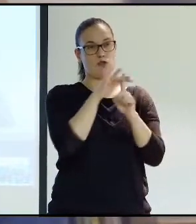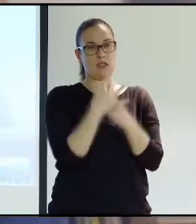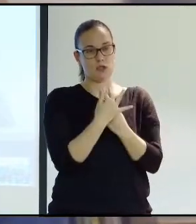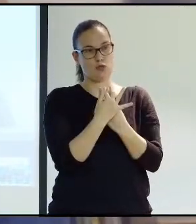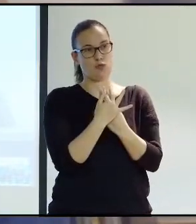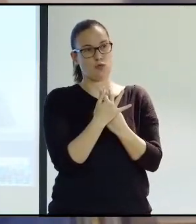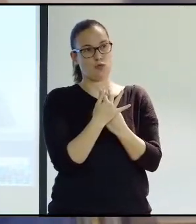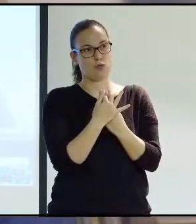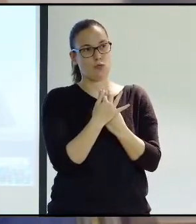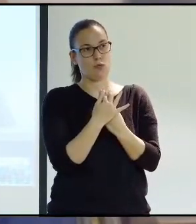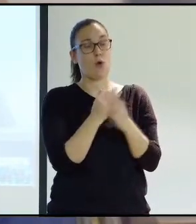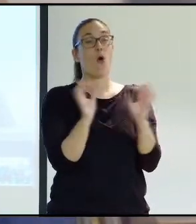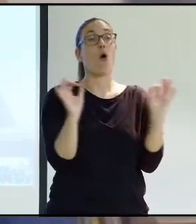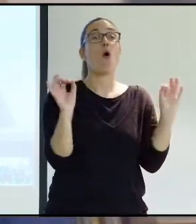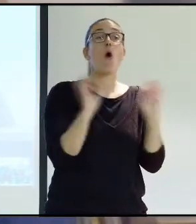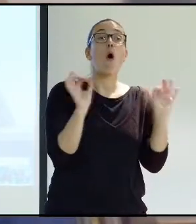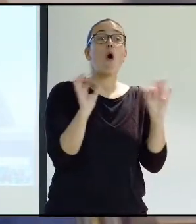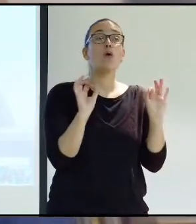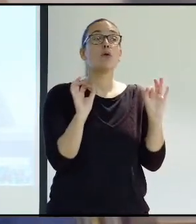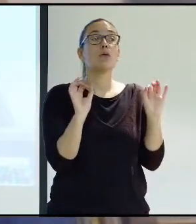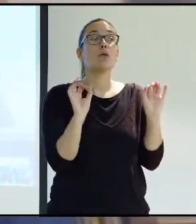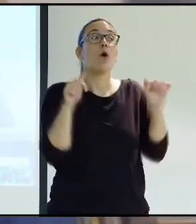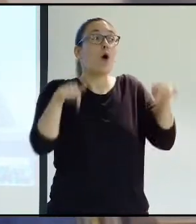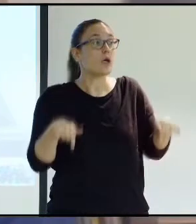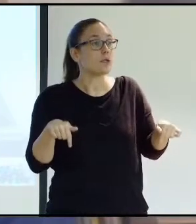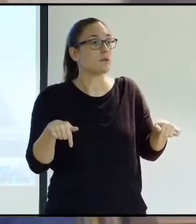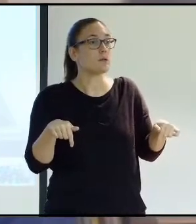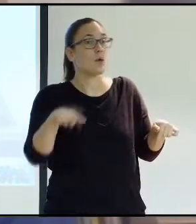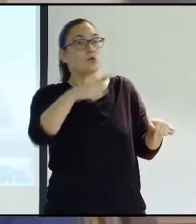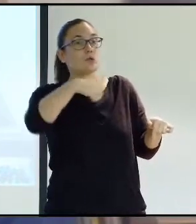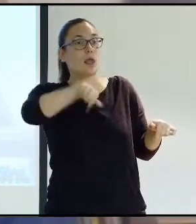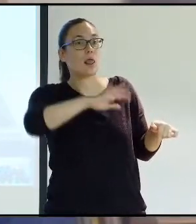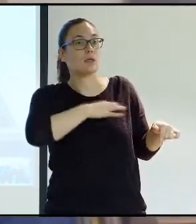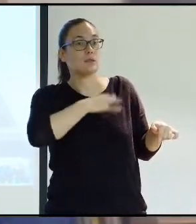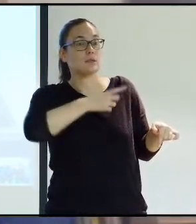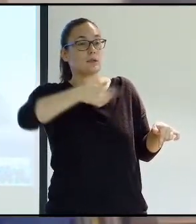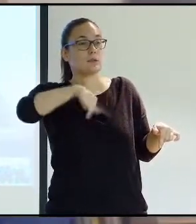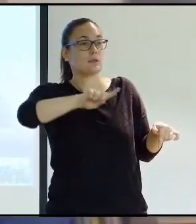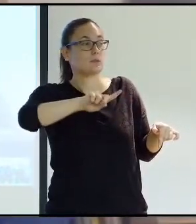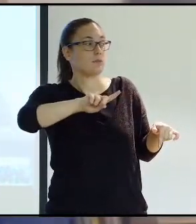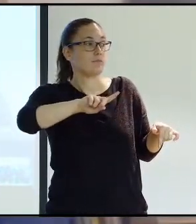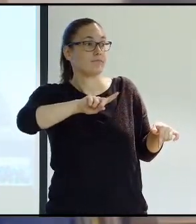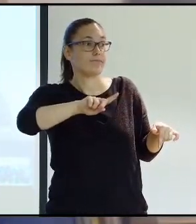comments were published in 2017. Well, today, here I am,